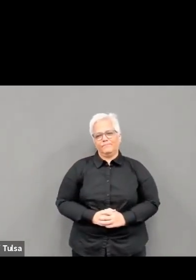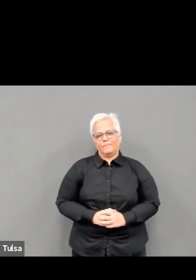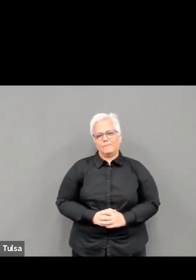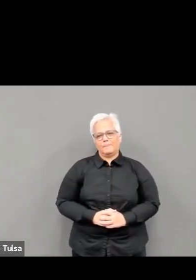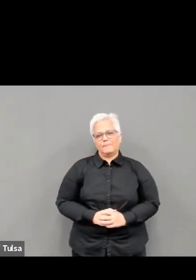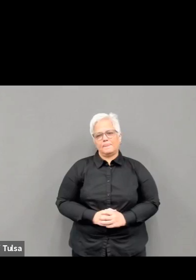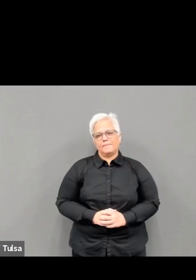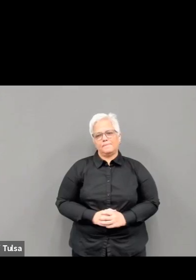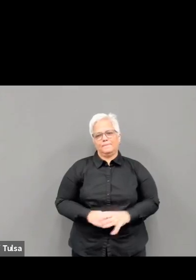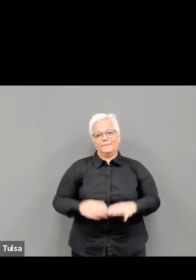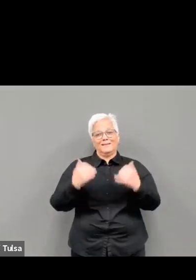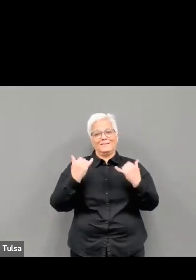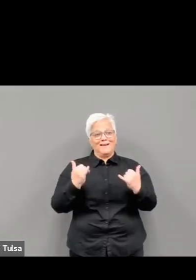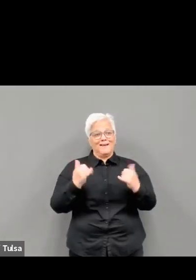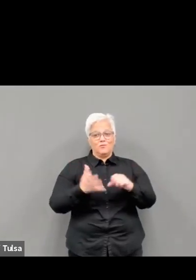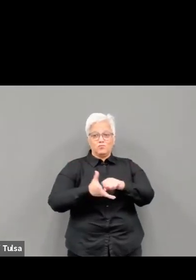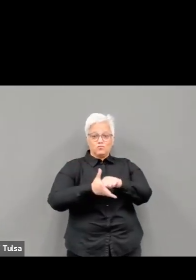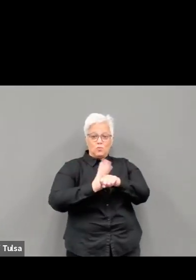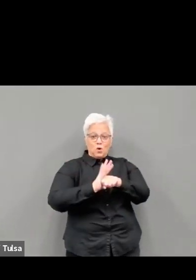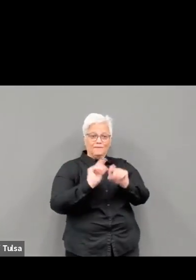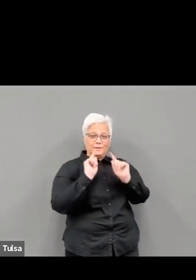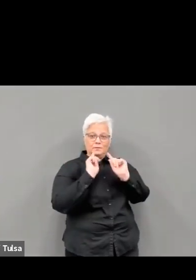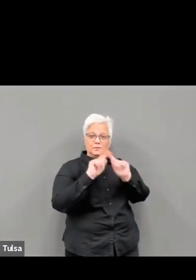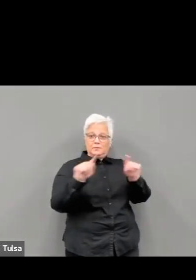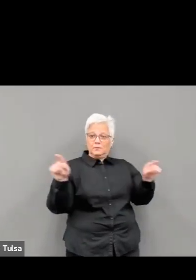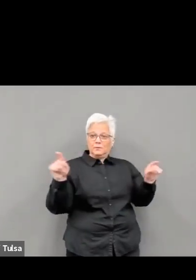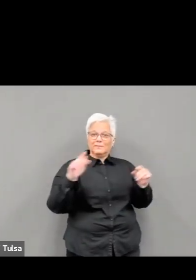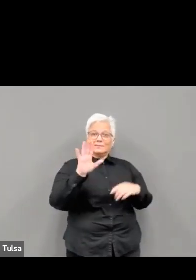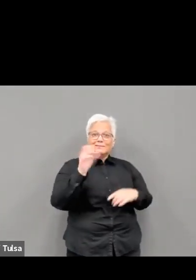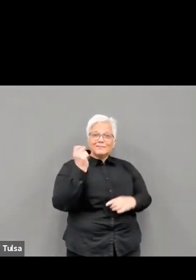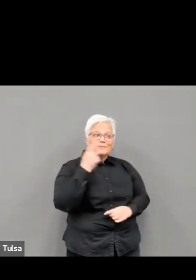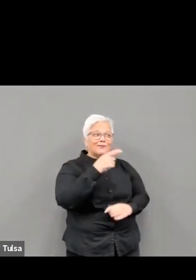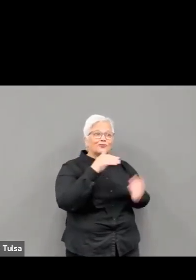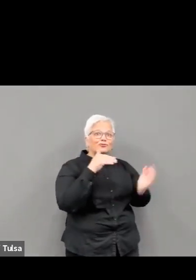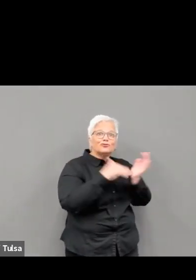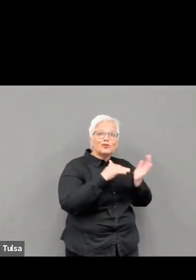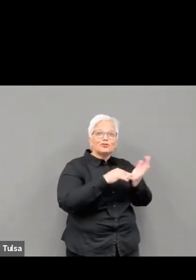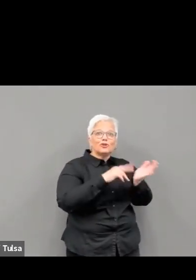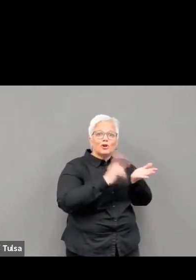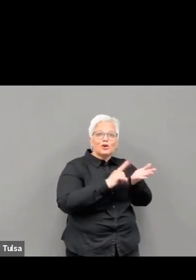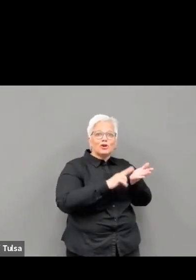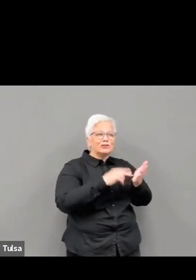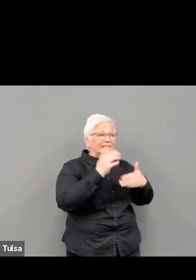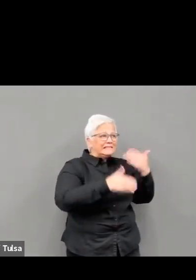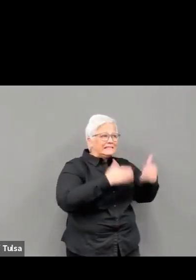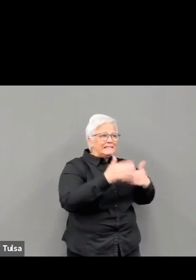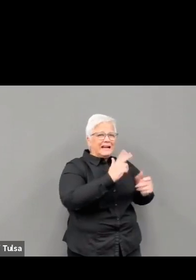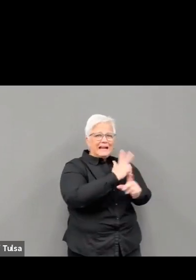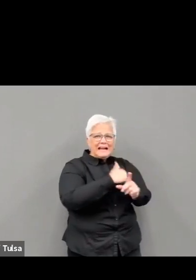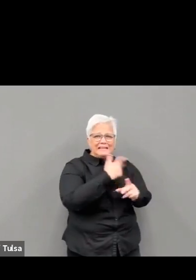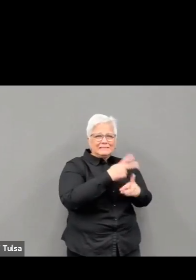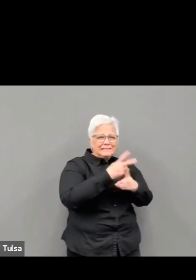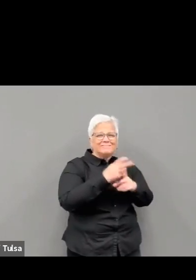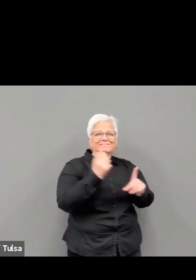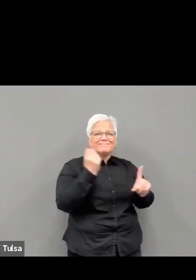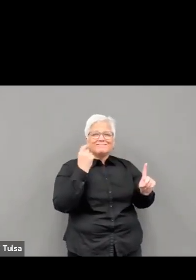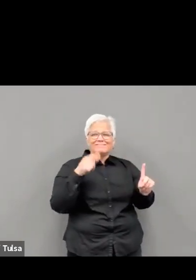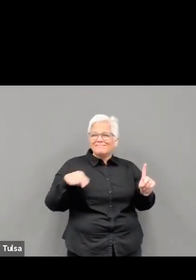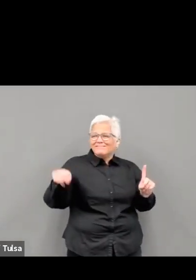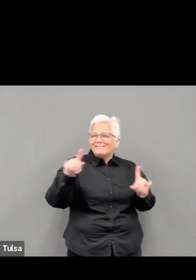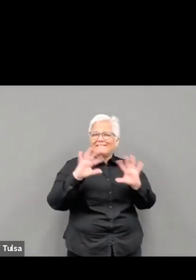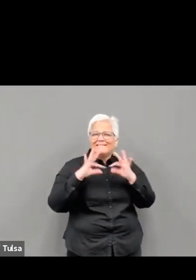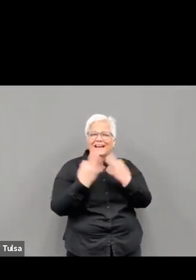encouraging word, you were there. When a family had to say their goodbyes to someone they loved more than anyone in the whole